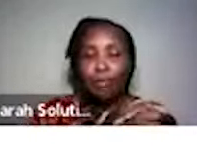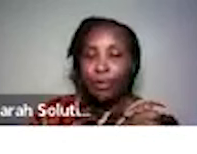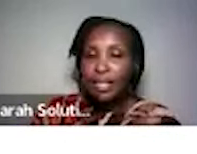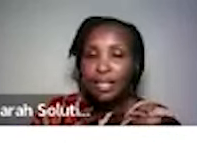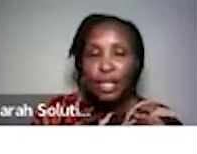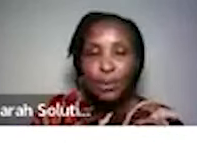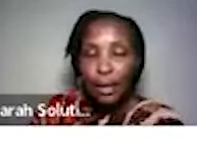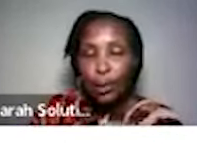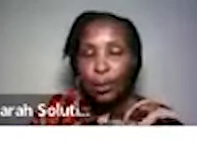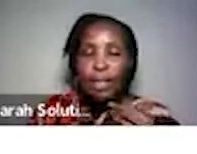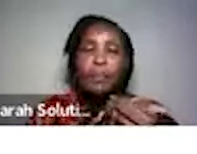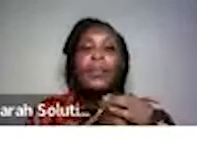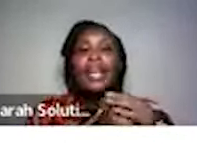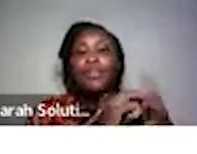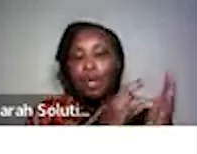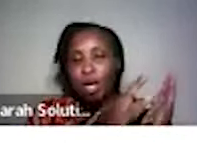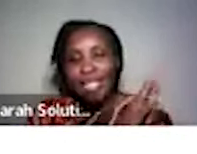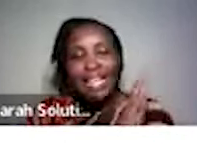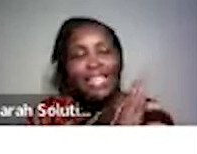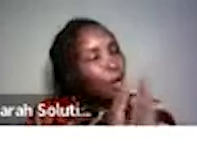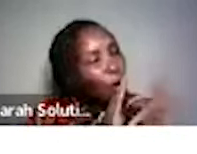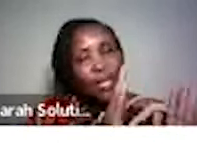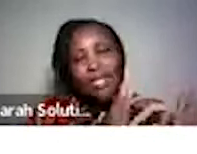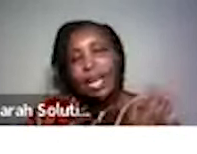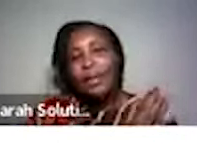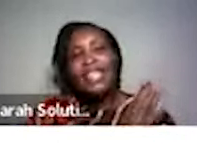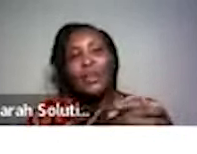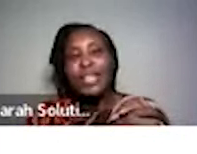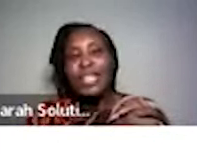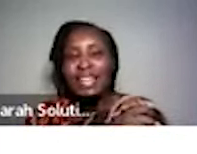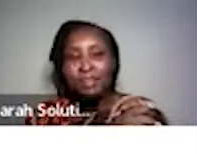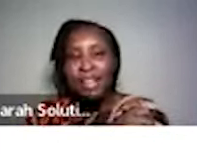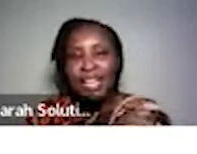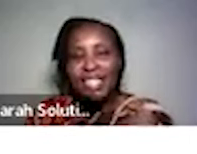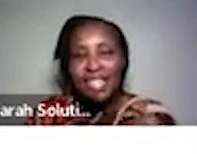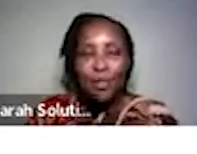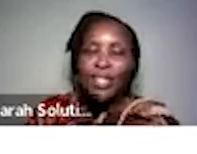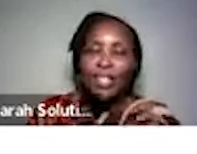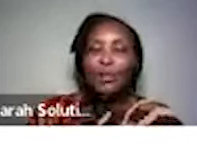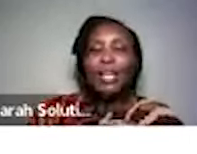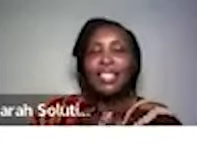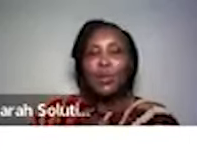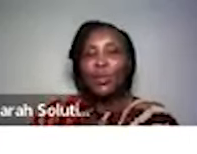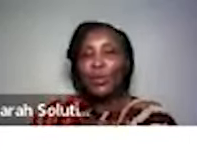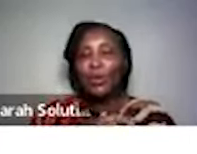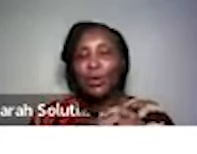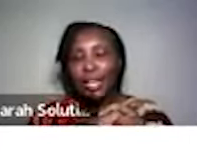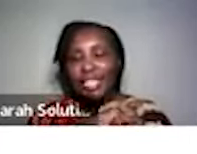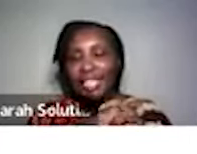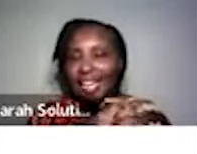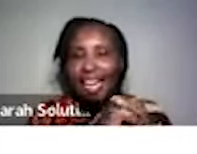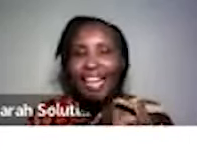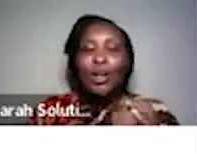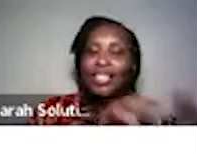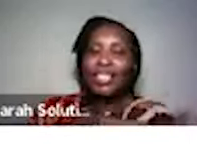and their food is actually really good and of course as always our dress code is an african touch so it's time to get in touch with your